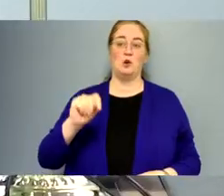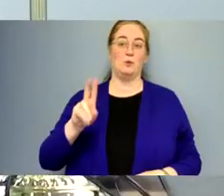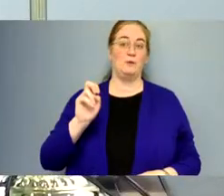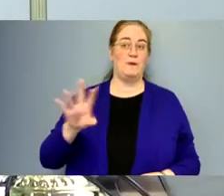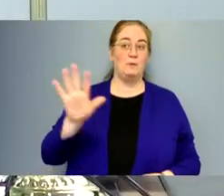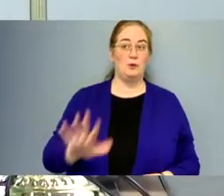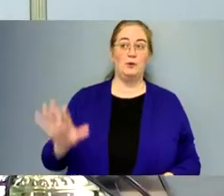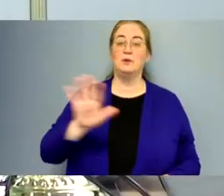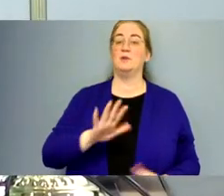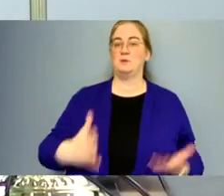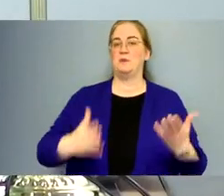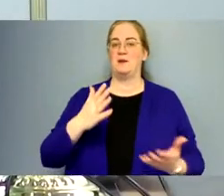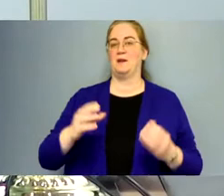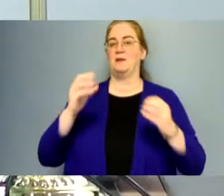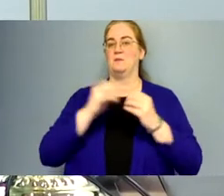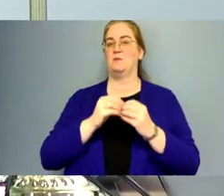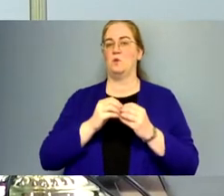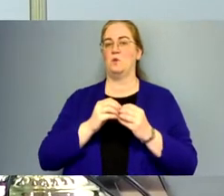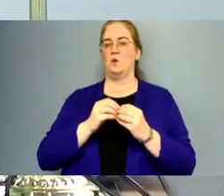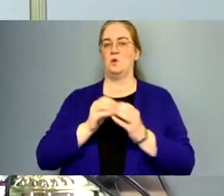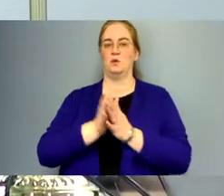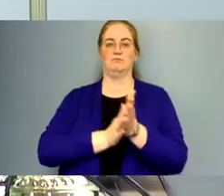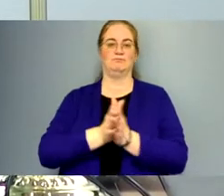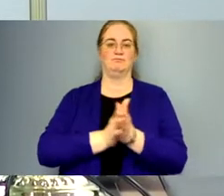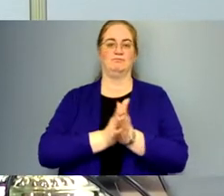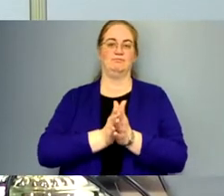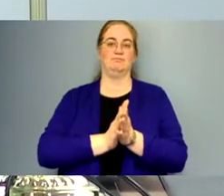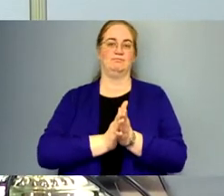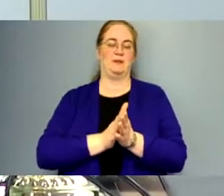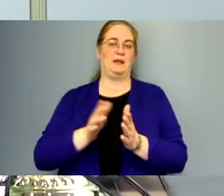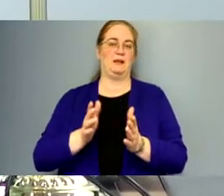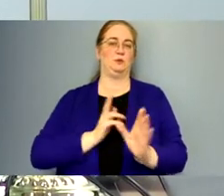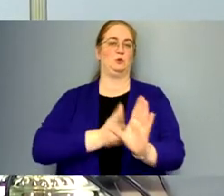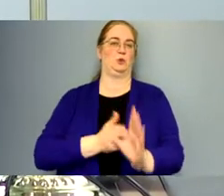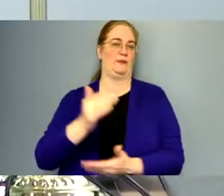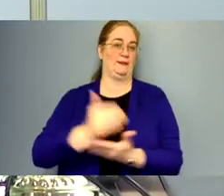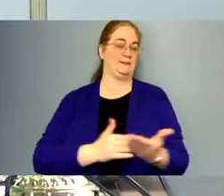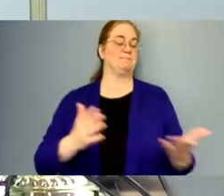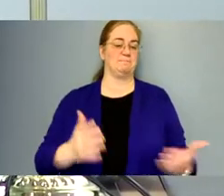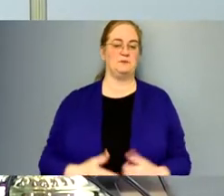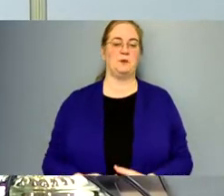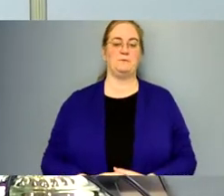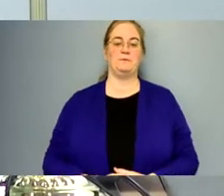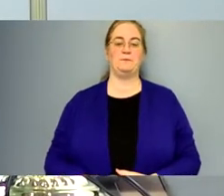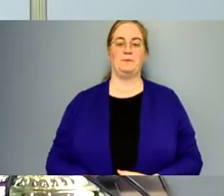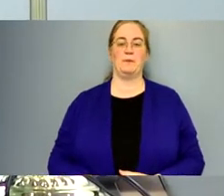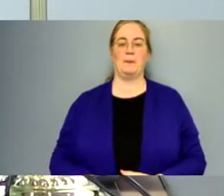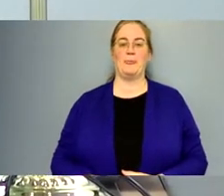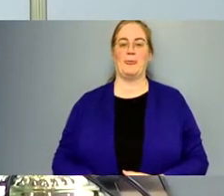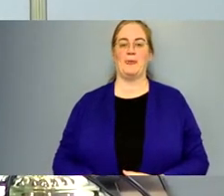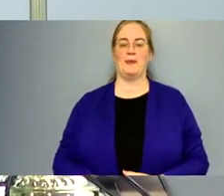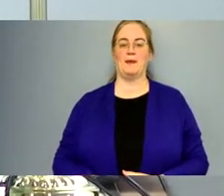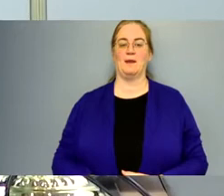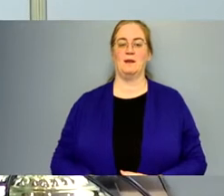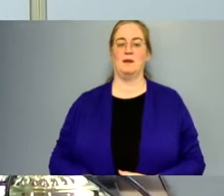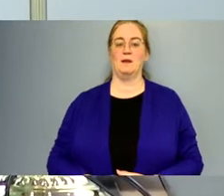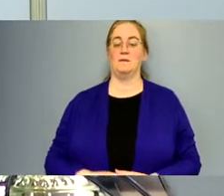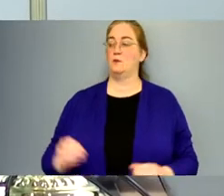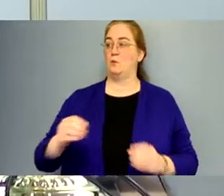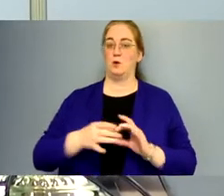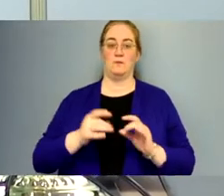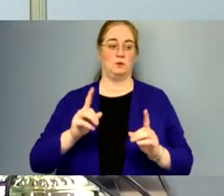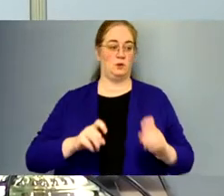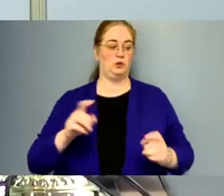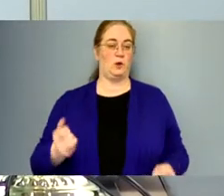November or so, you know, we might be getting a lot more, a lot more interest in, in, in those lists. So, um, if no more comments or